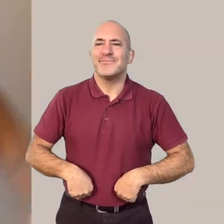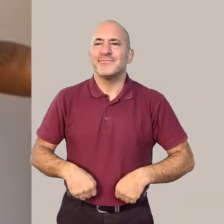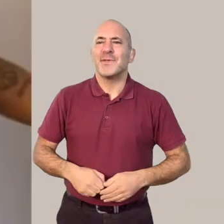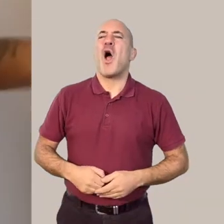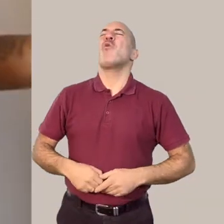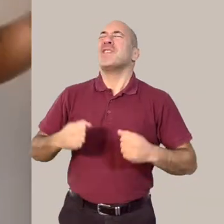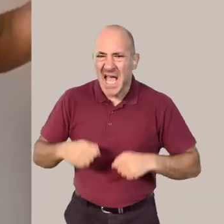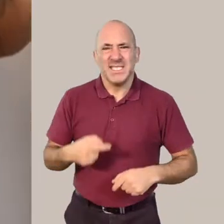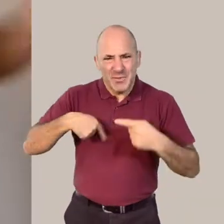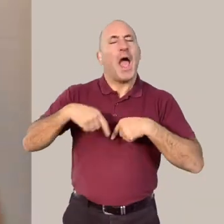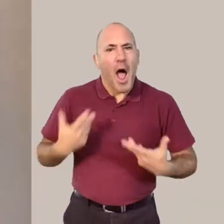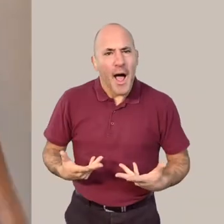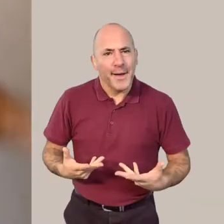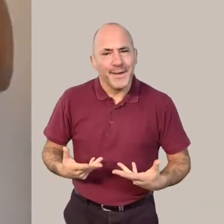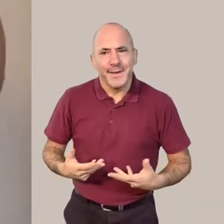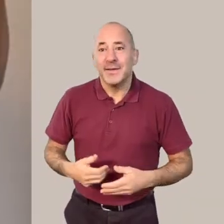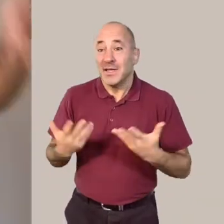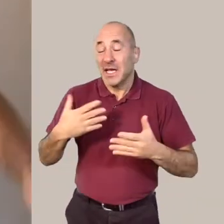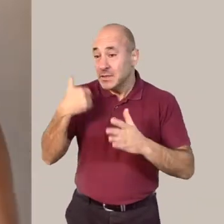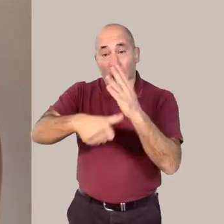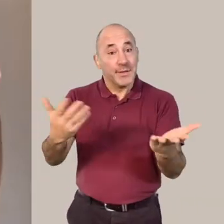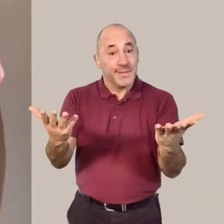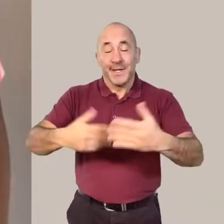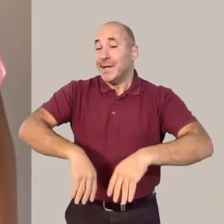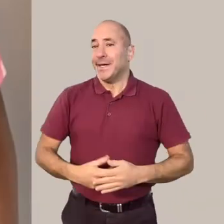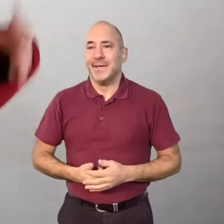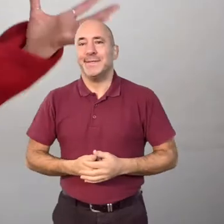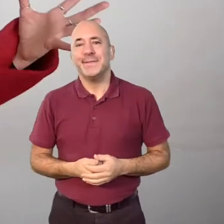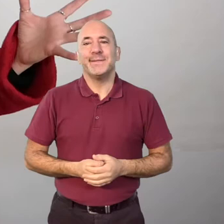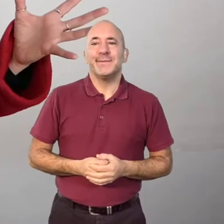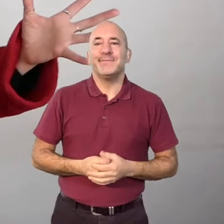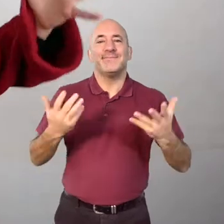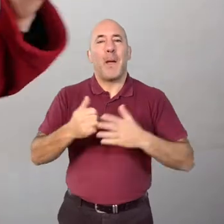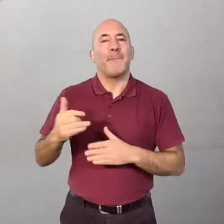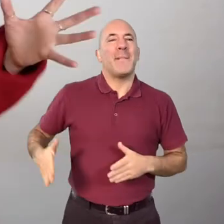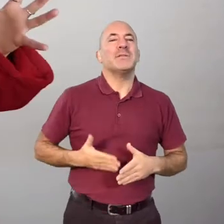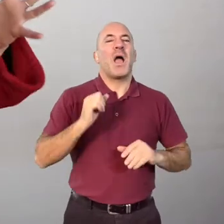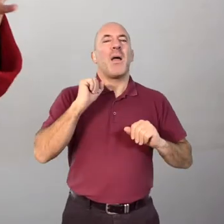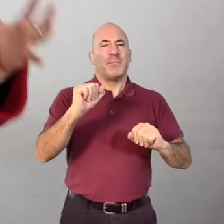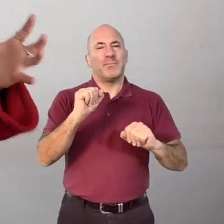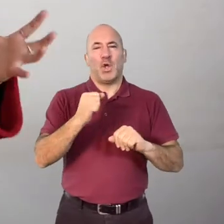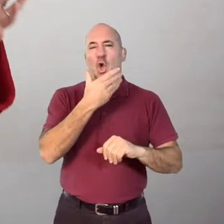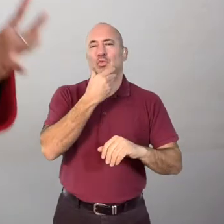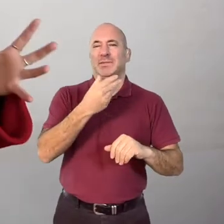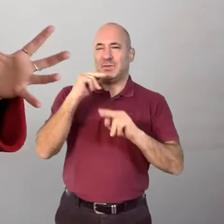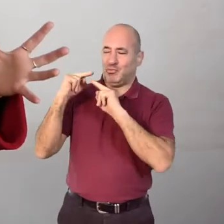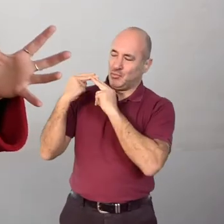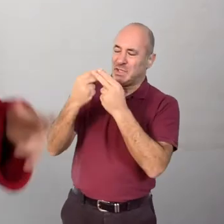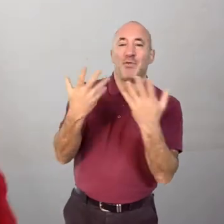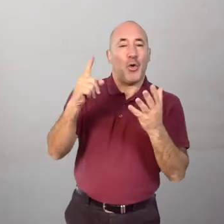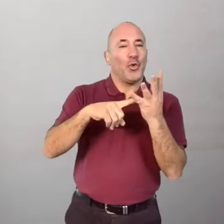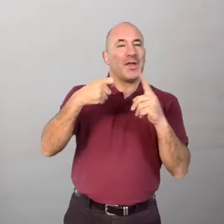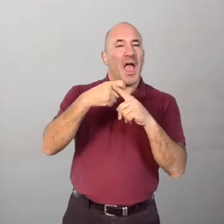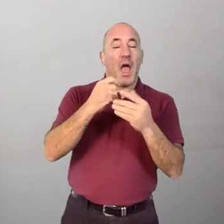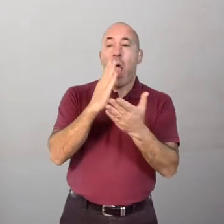Oh yes, we are. Now let's get started. Pantomime is a Christmas tradition in the UK